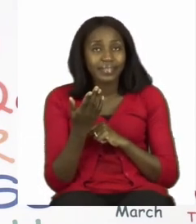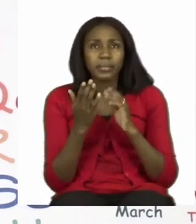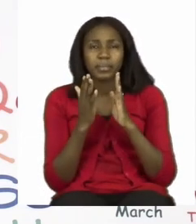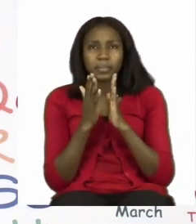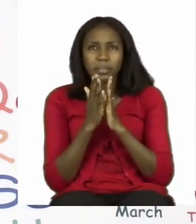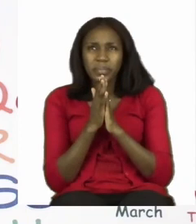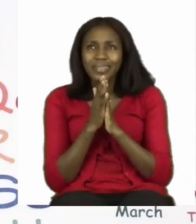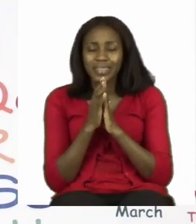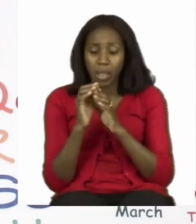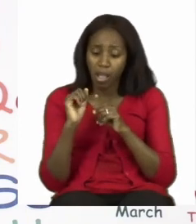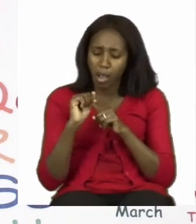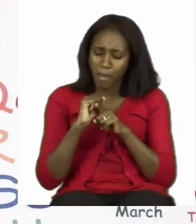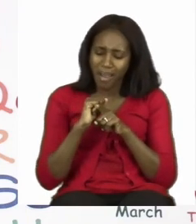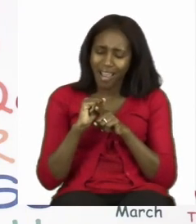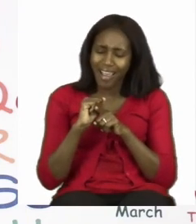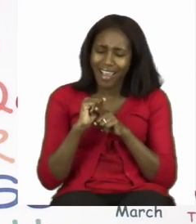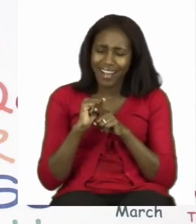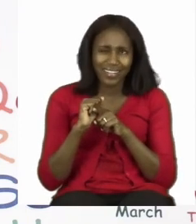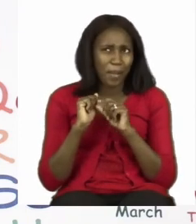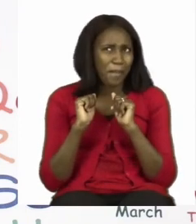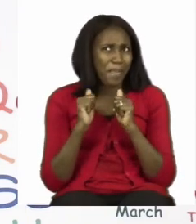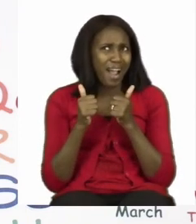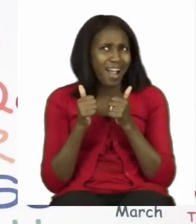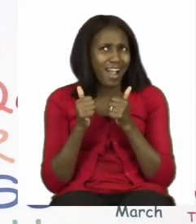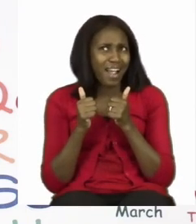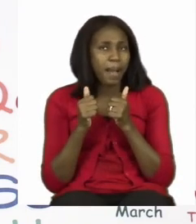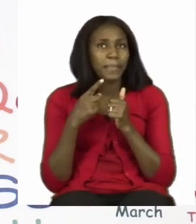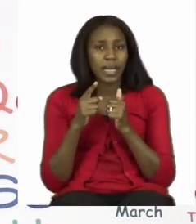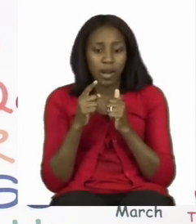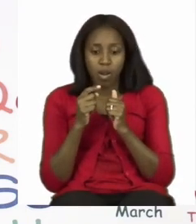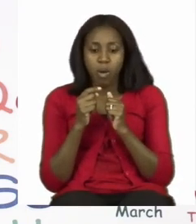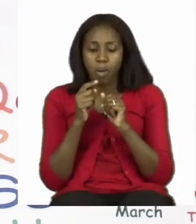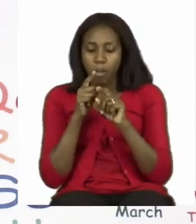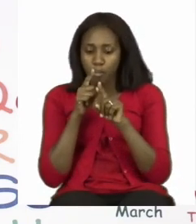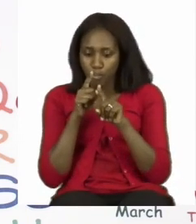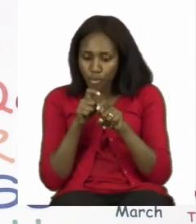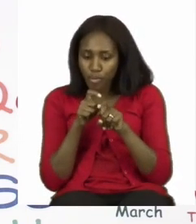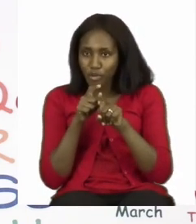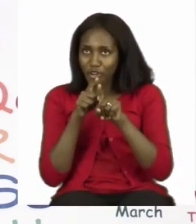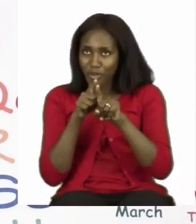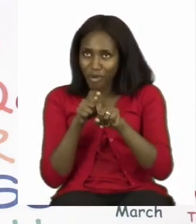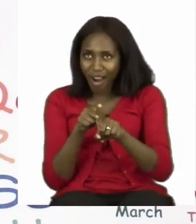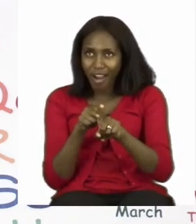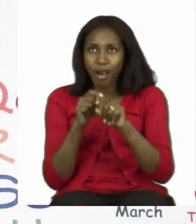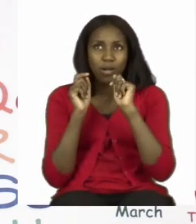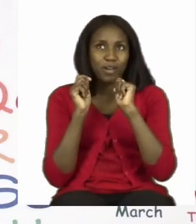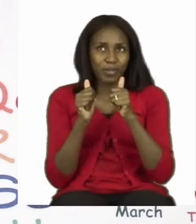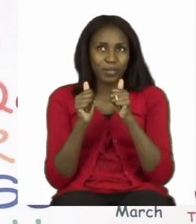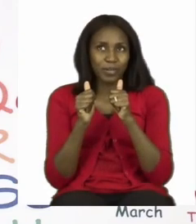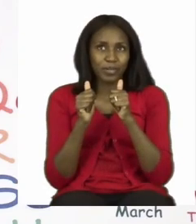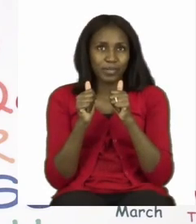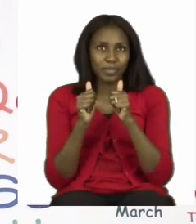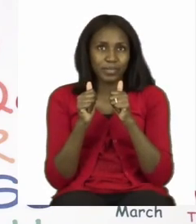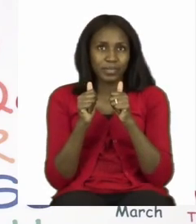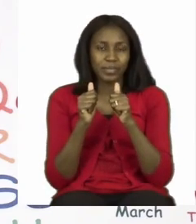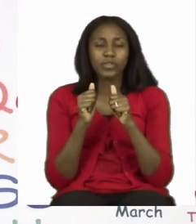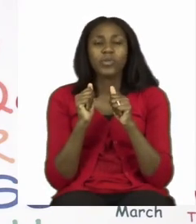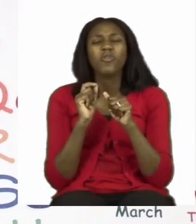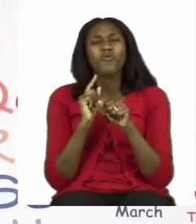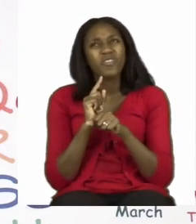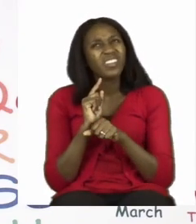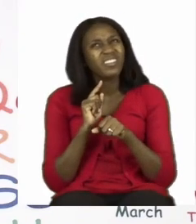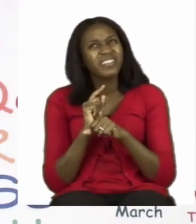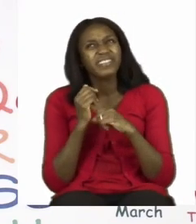is fun, but we need to make sure that we follow the rules. First one being that we take our time.